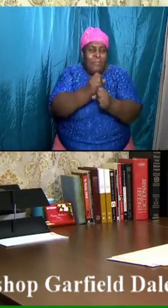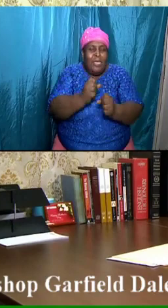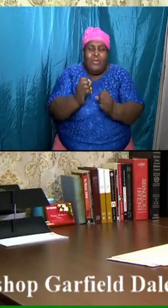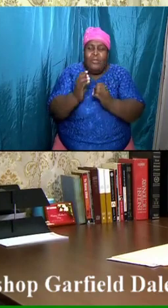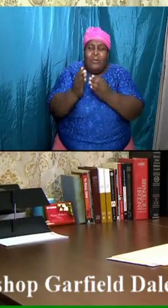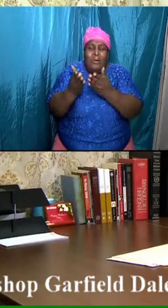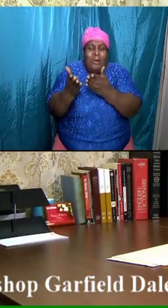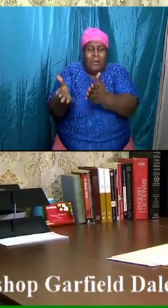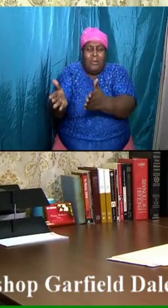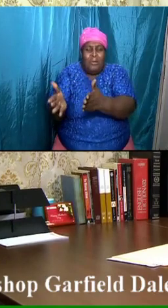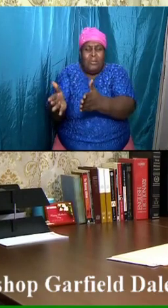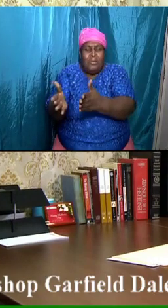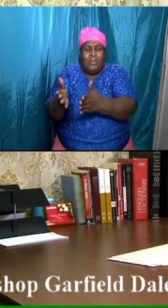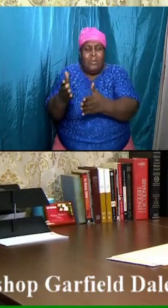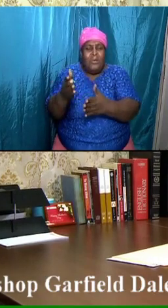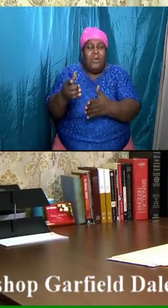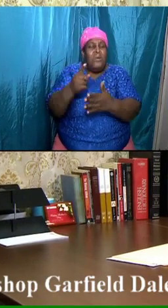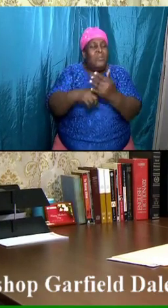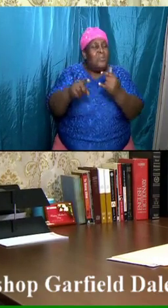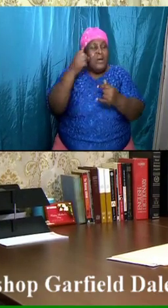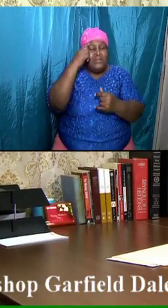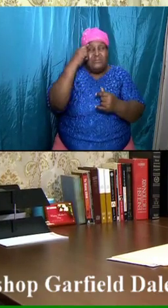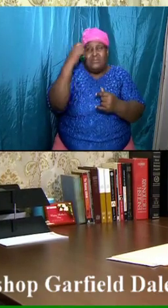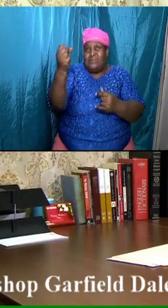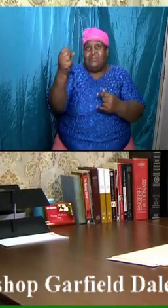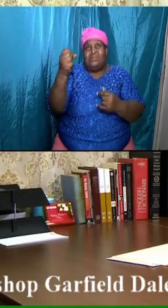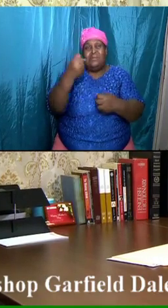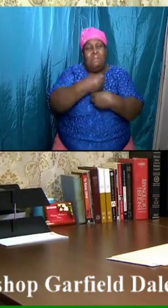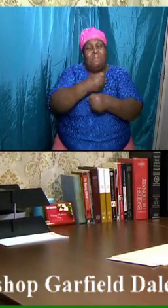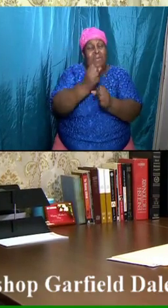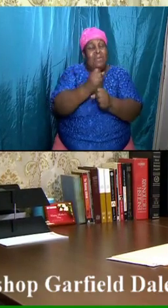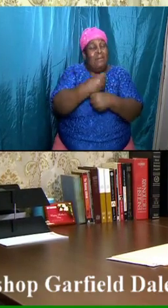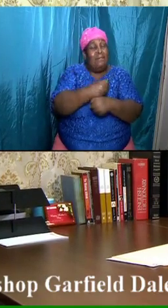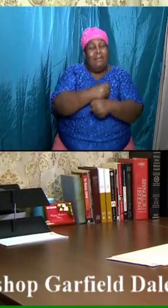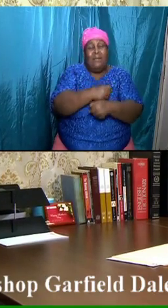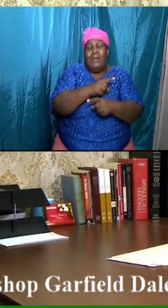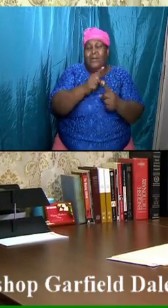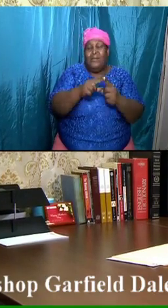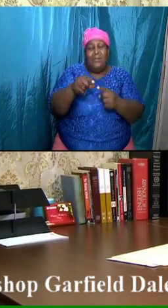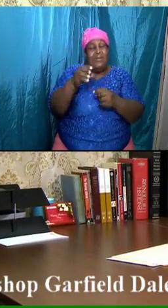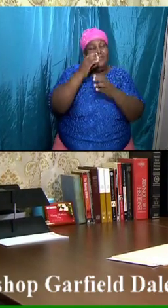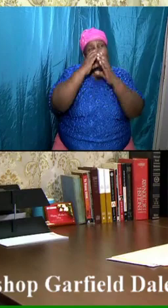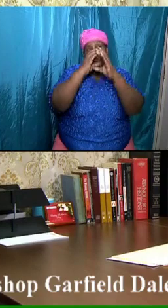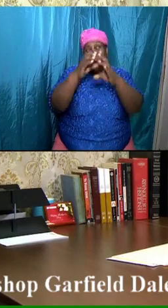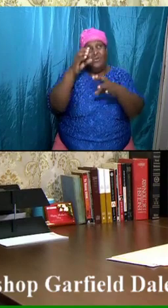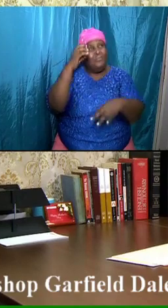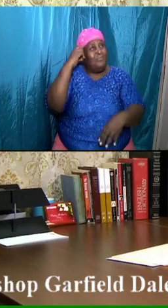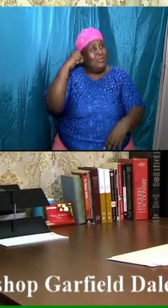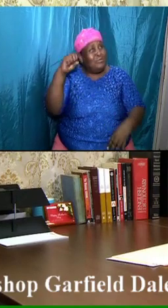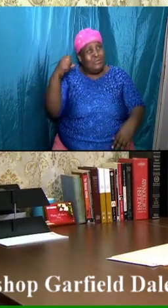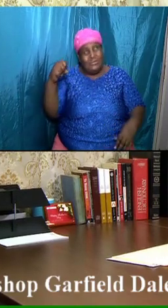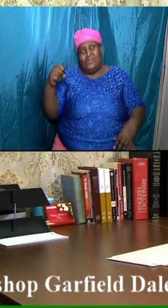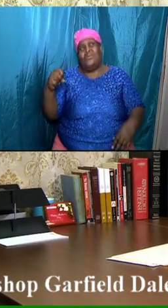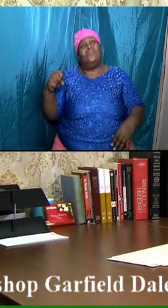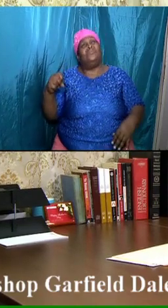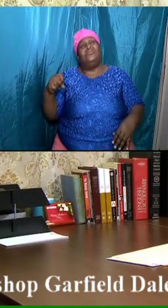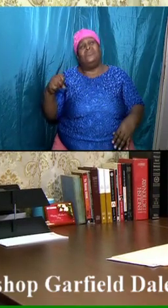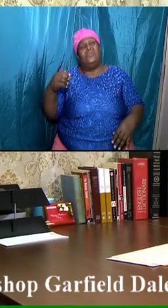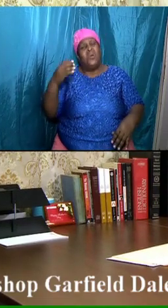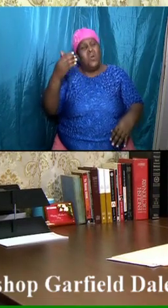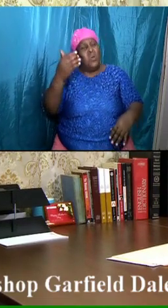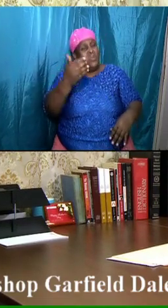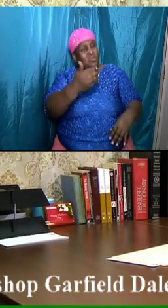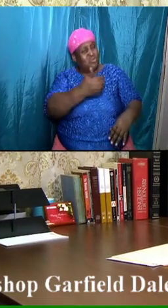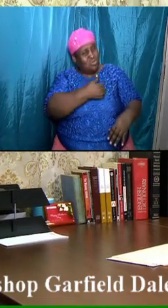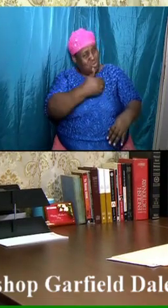sense does it make? And the trumpet sounds and we just know that, I knew that this was going to happen and I